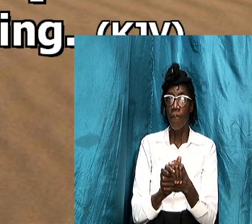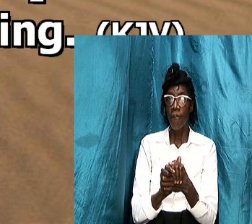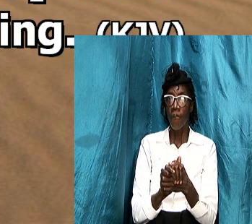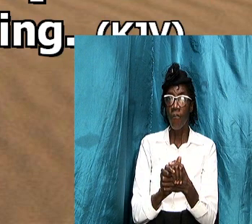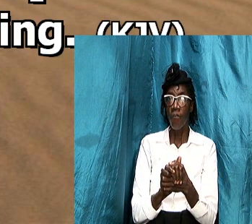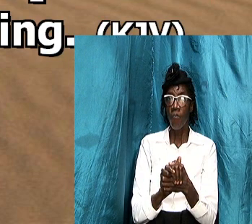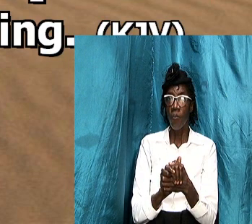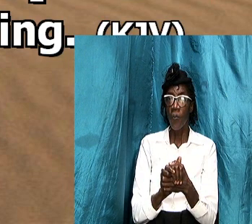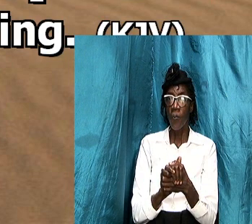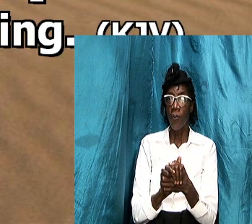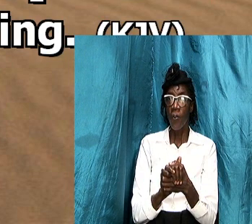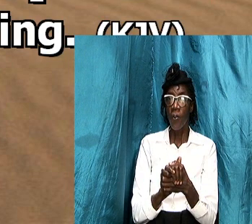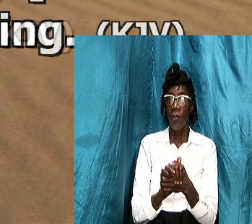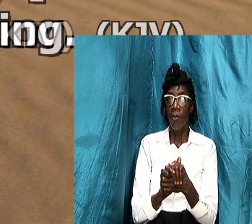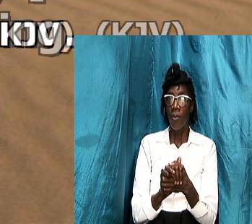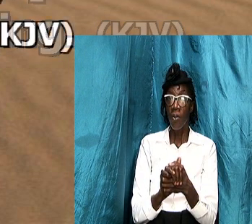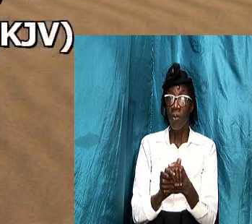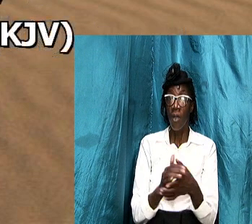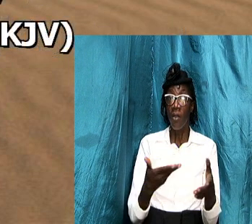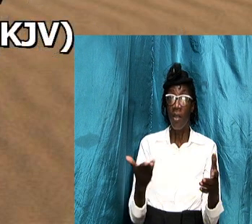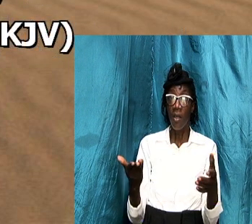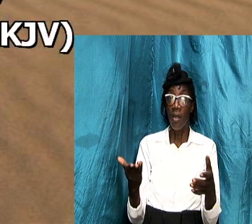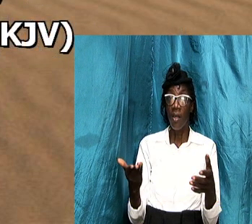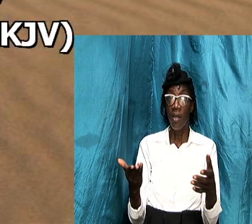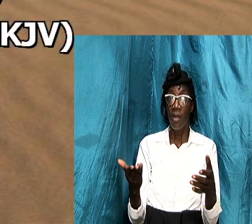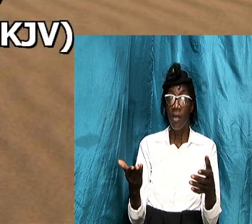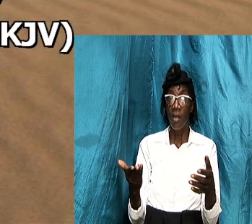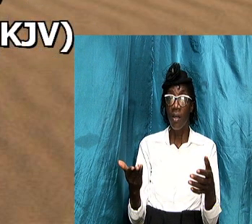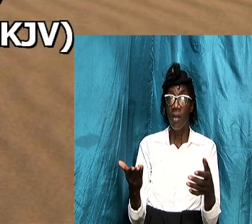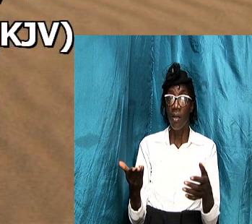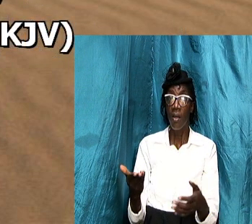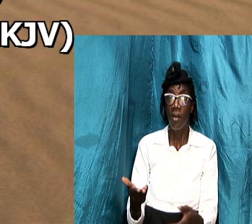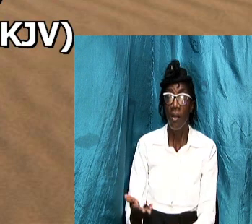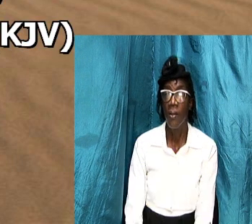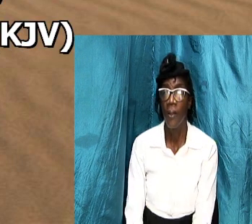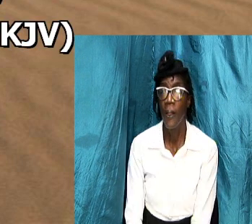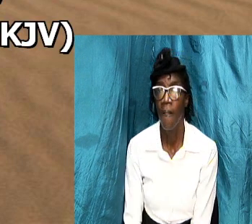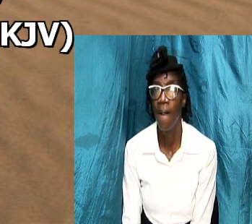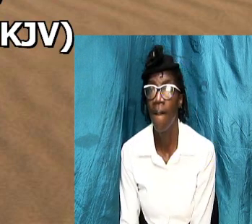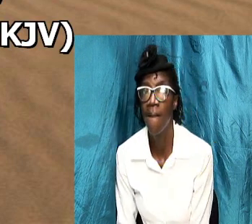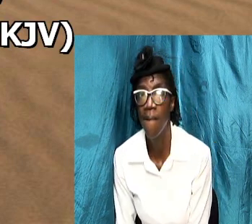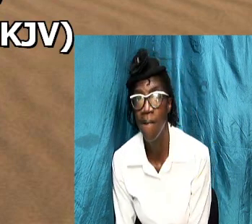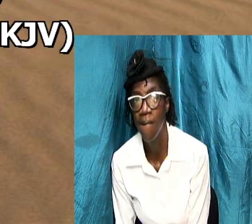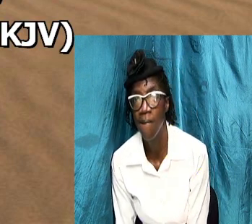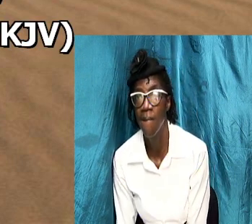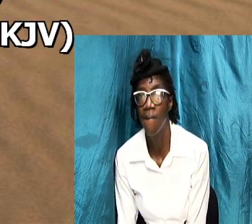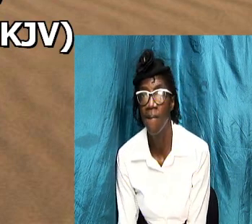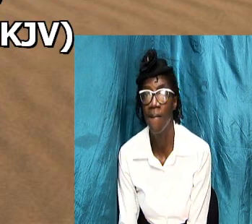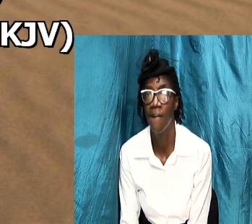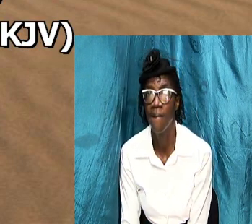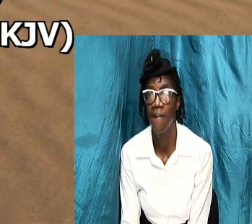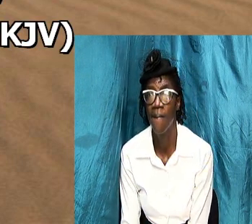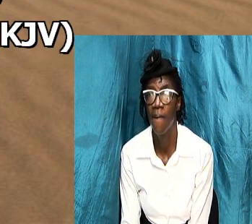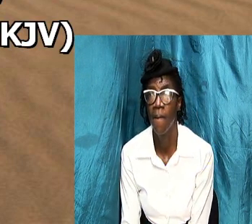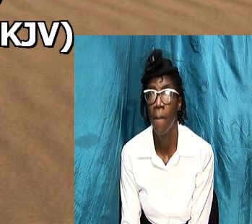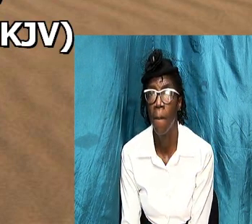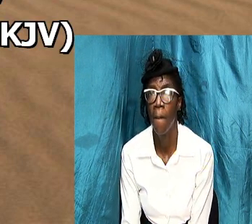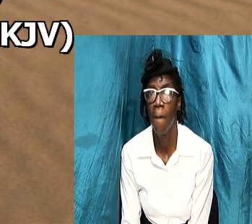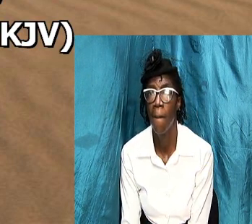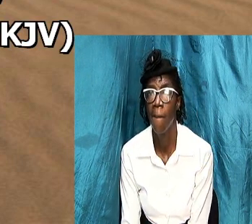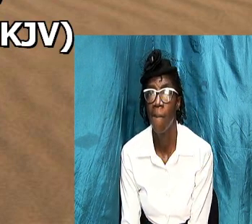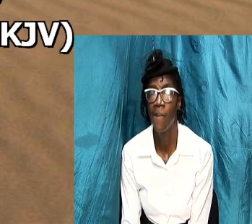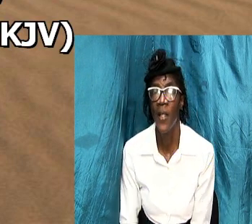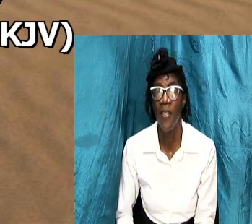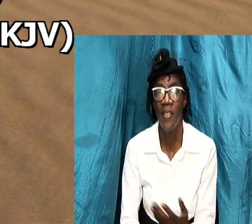is subject unto christ therefore as the church is subject unto